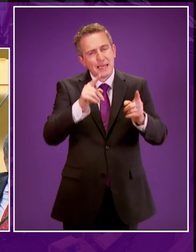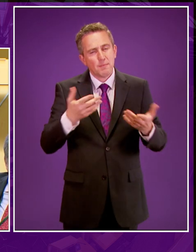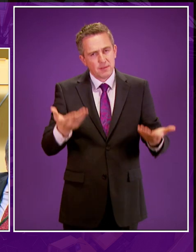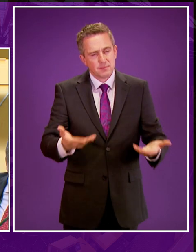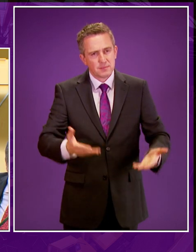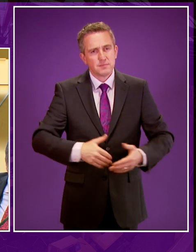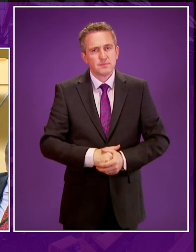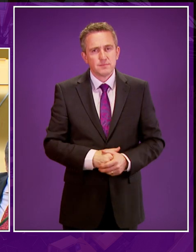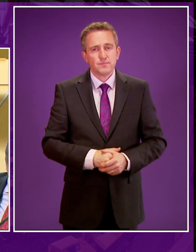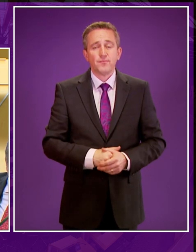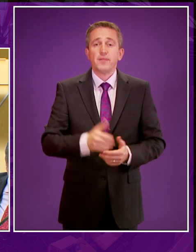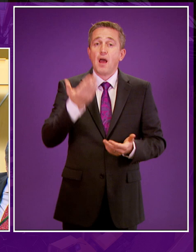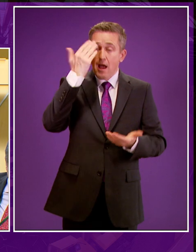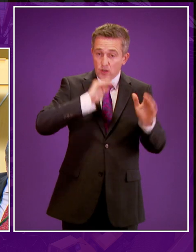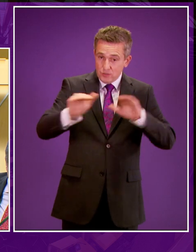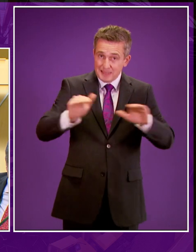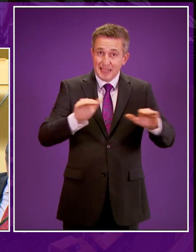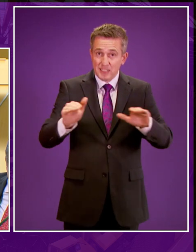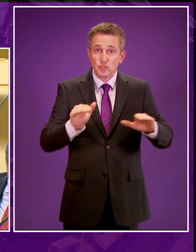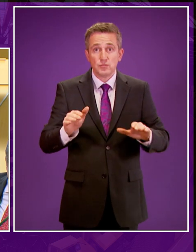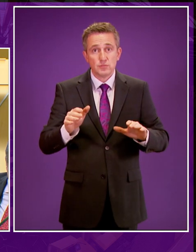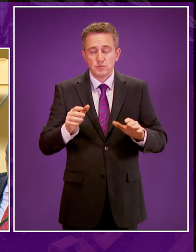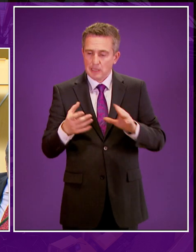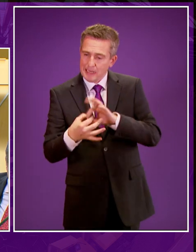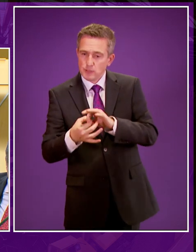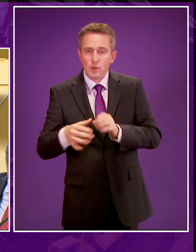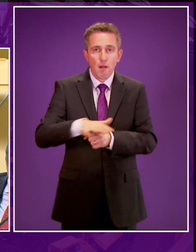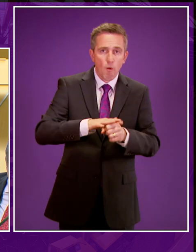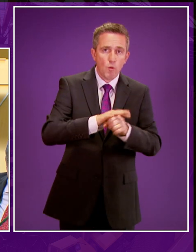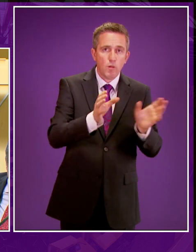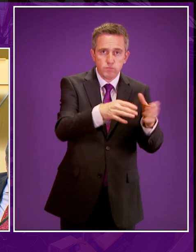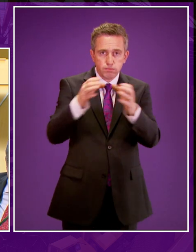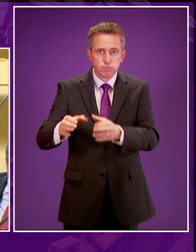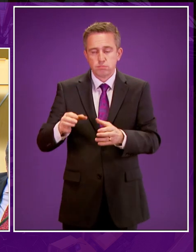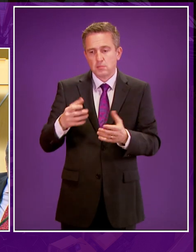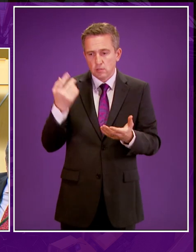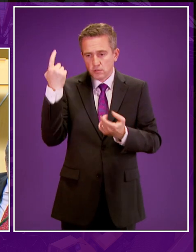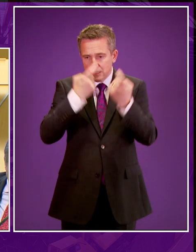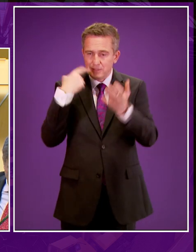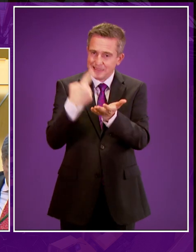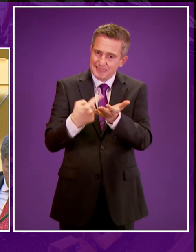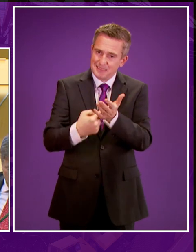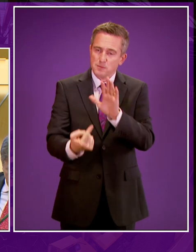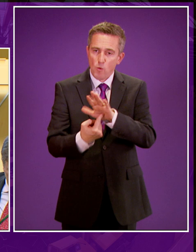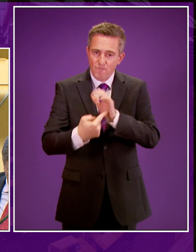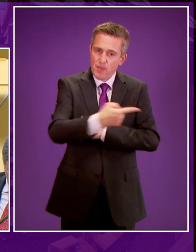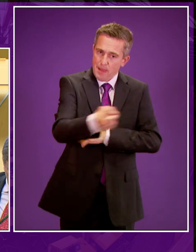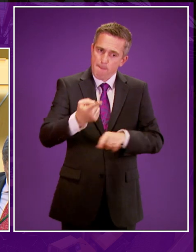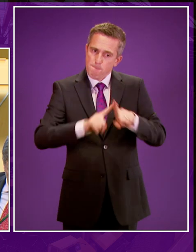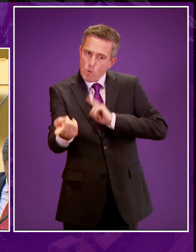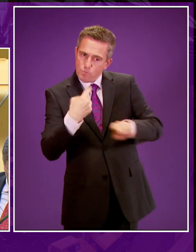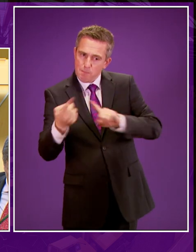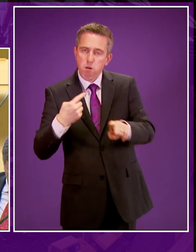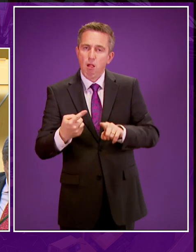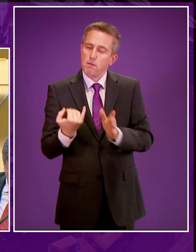here. Presiding Officer, our consultation embodied our commitment to local communities participating in decisions that matter to them. The overwhelming majority of respondents were